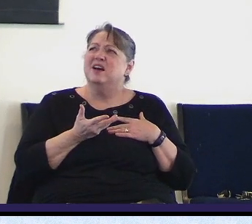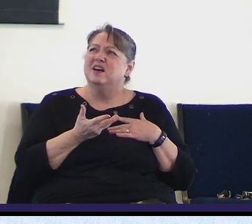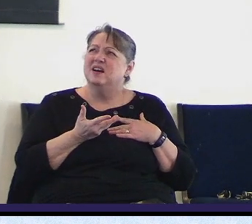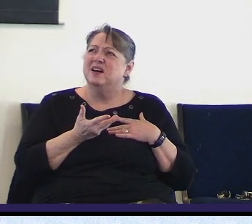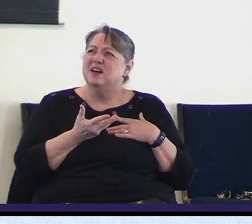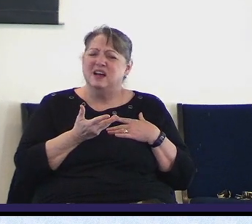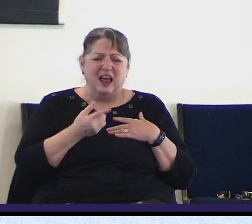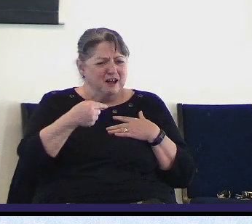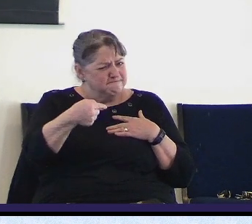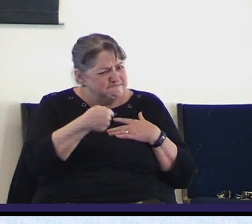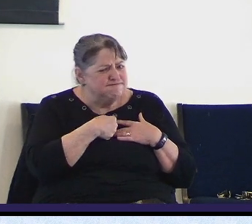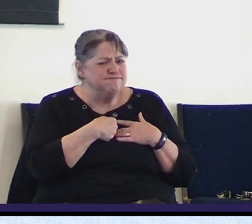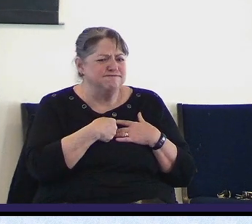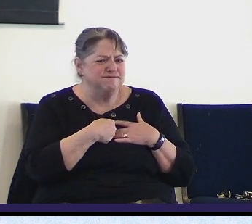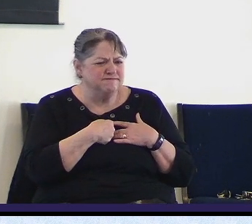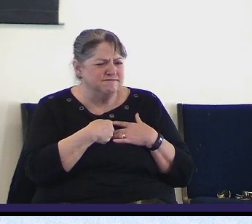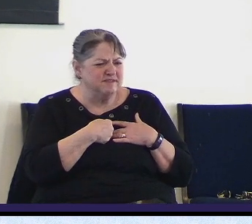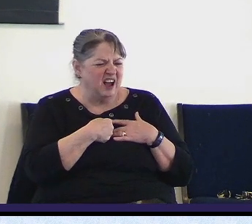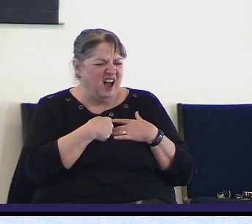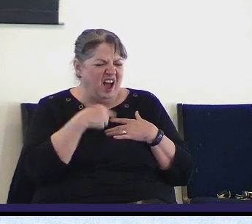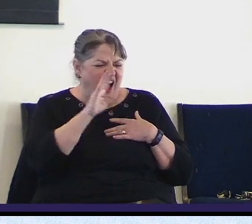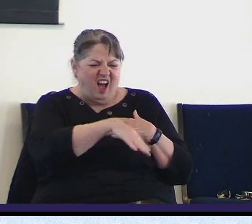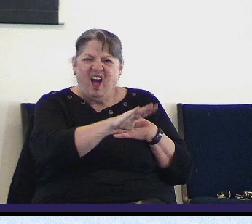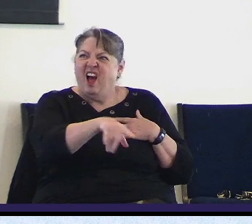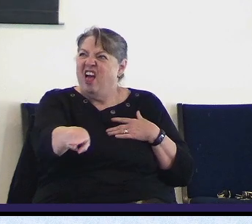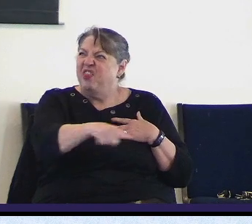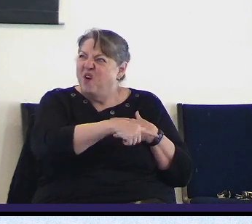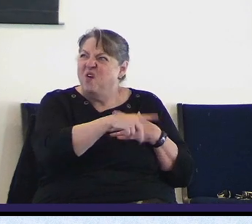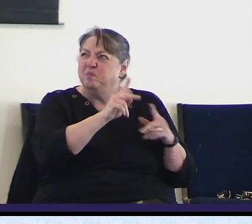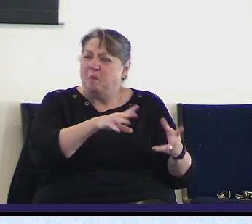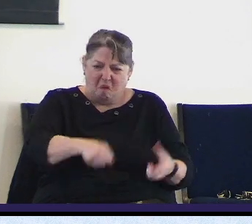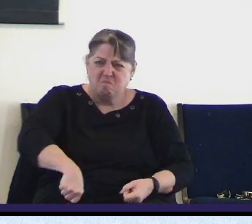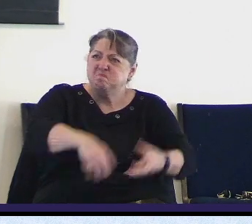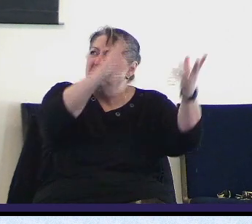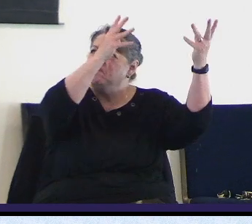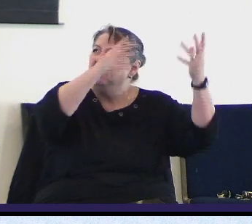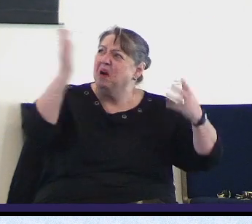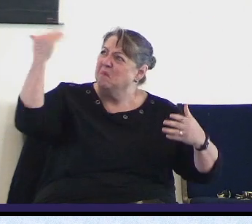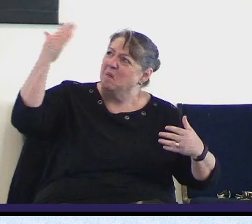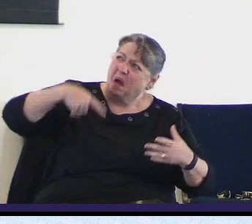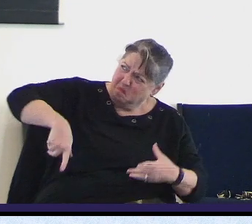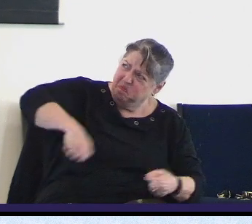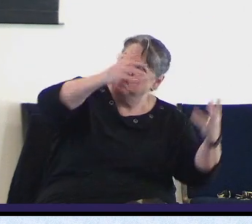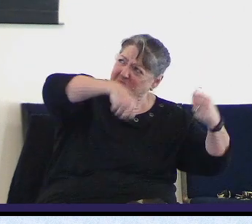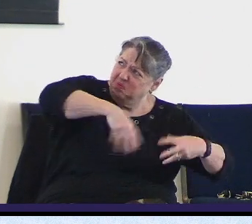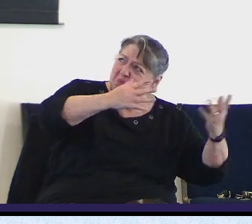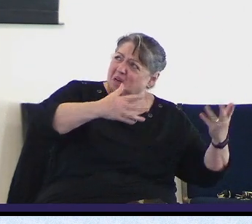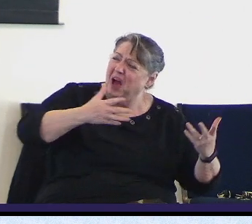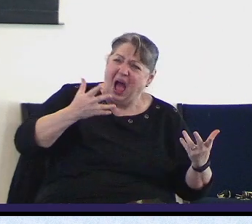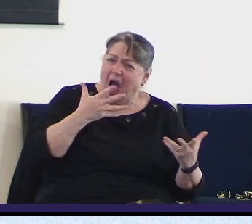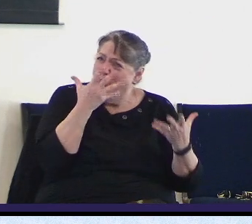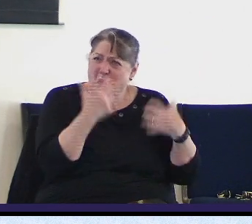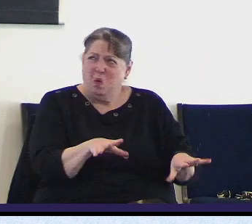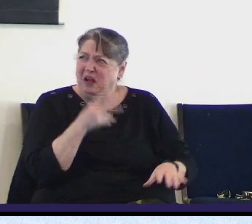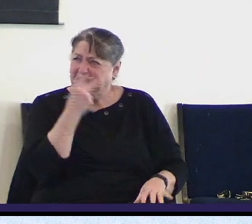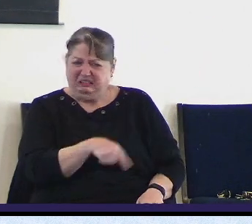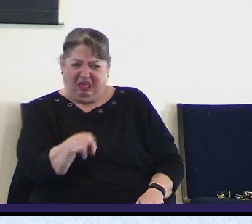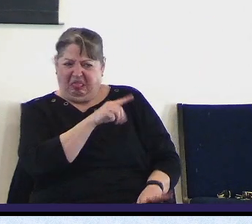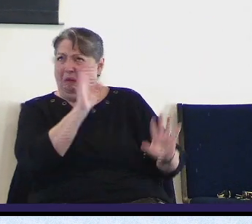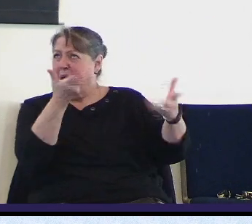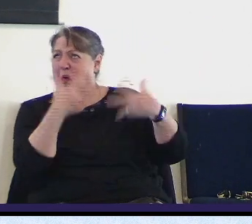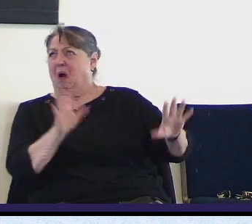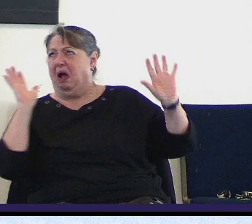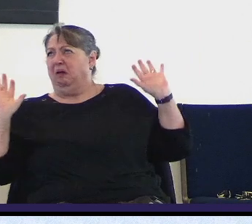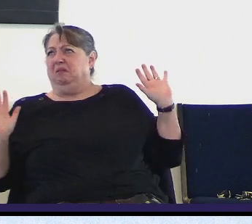his conviction was get rid of these people all together get rid of them I don't want to see them any longer